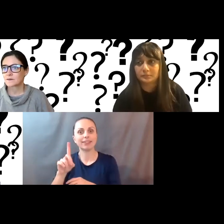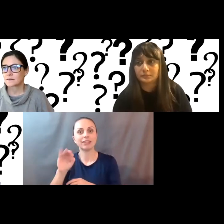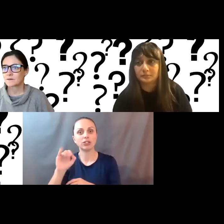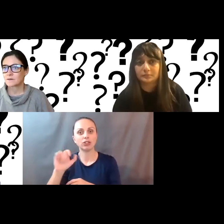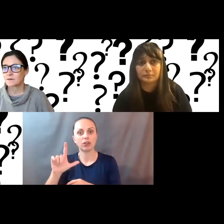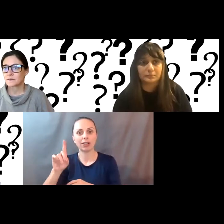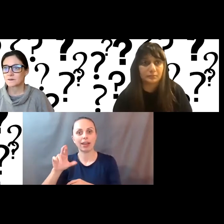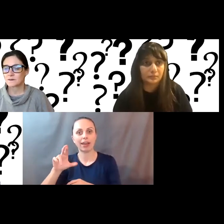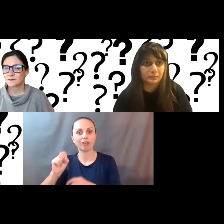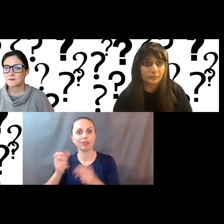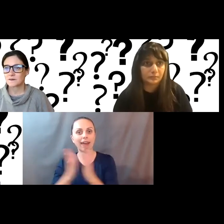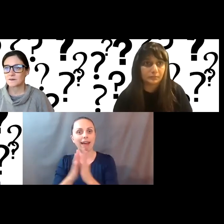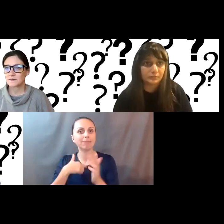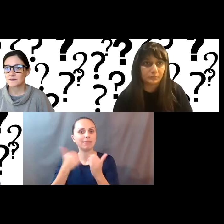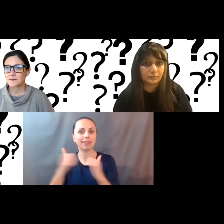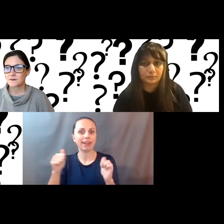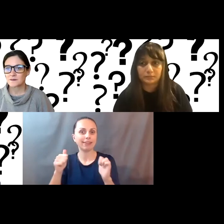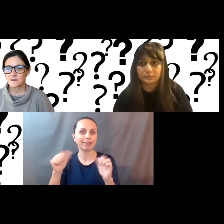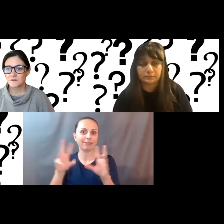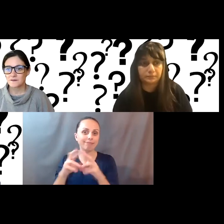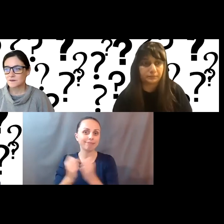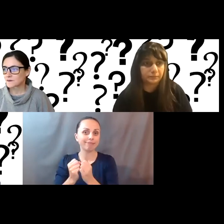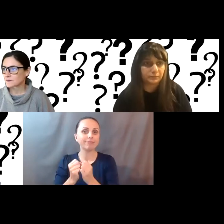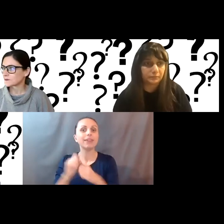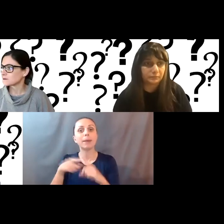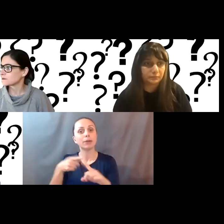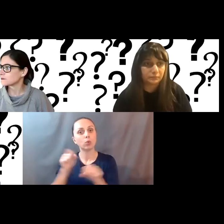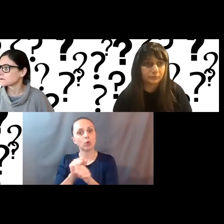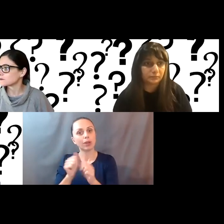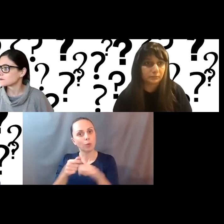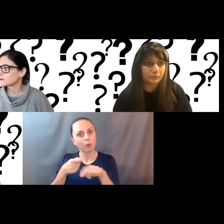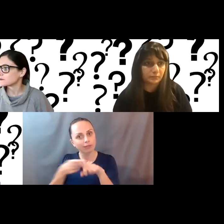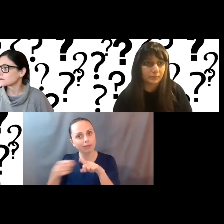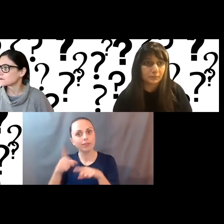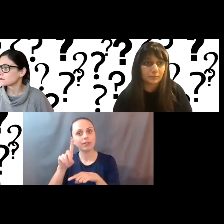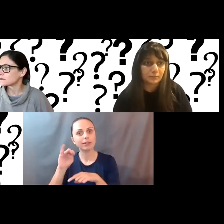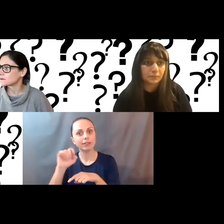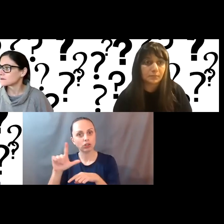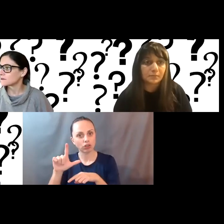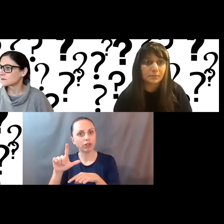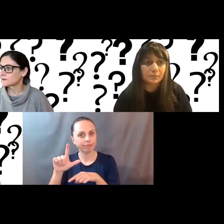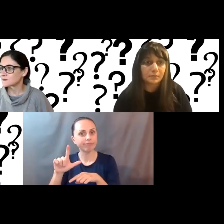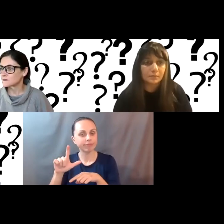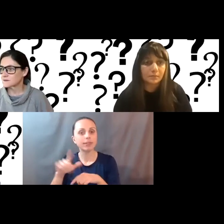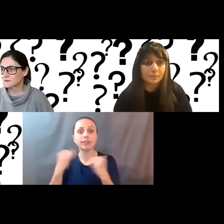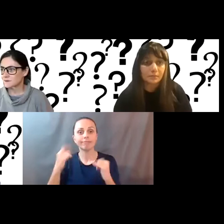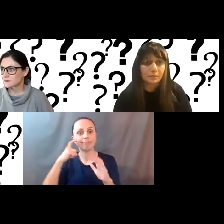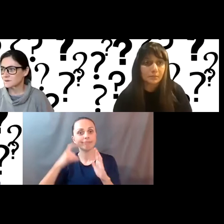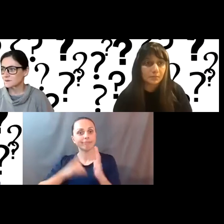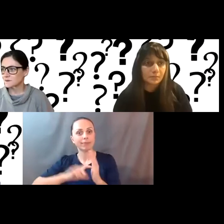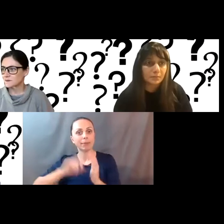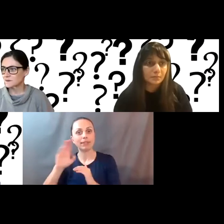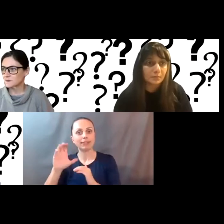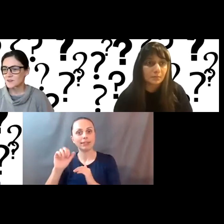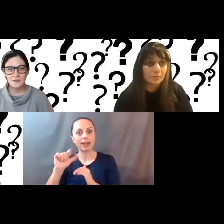Me Anything session. This one is on working with digital specialists. I'd like to start today by acknowledging that the BC Alliance